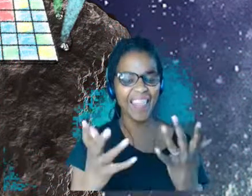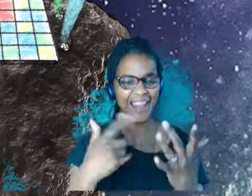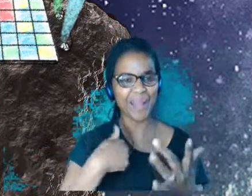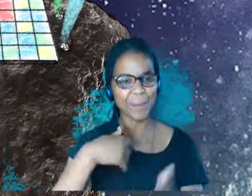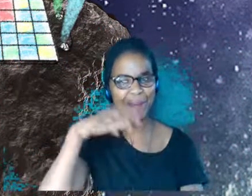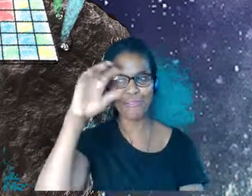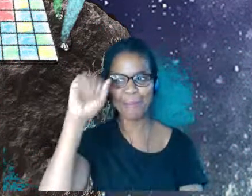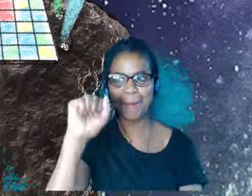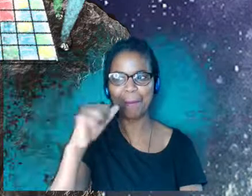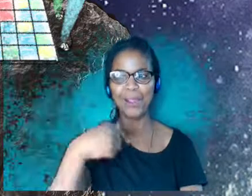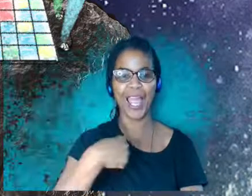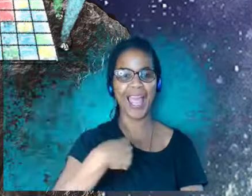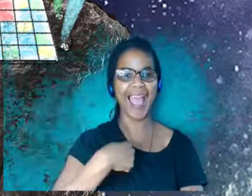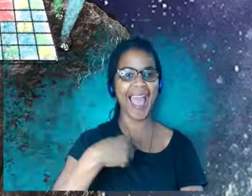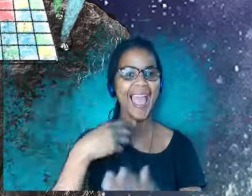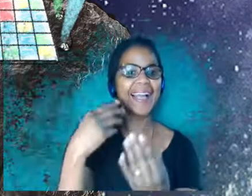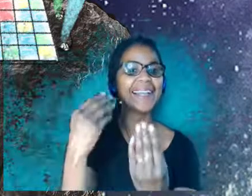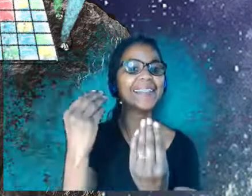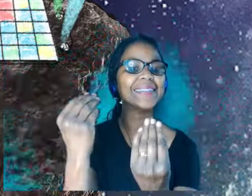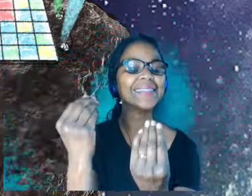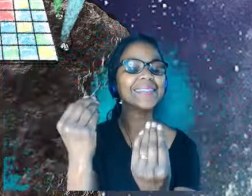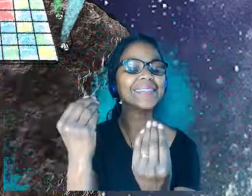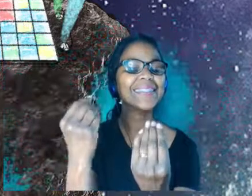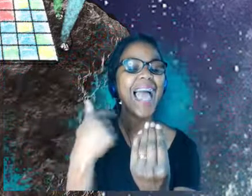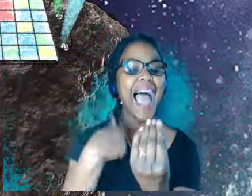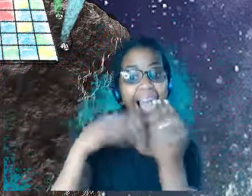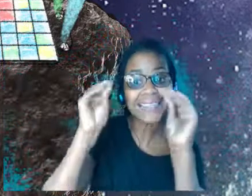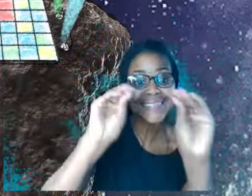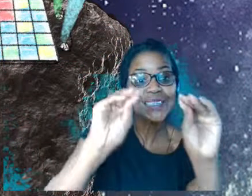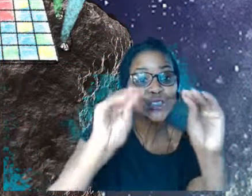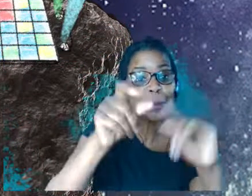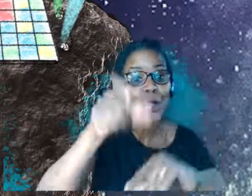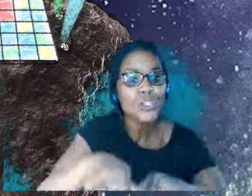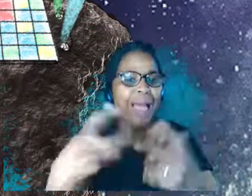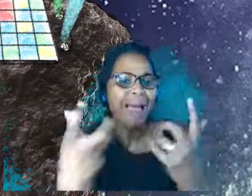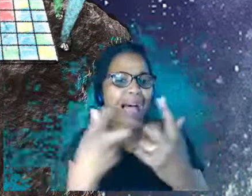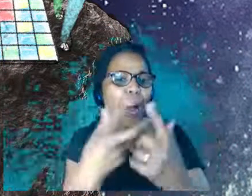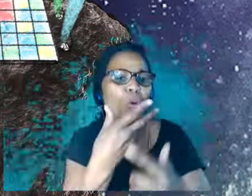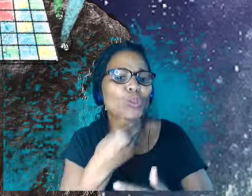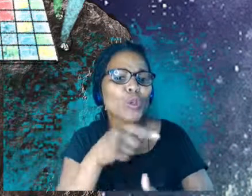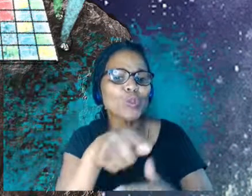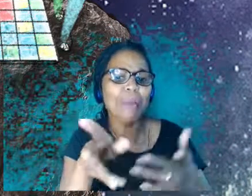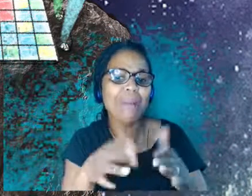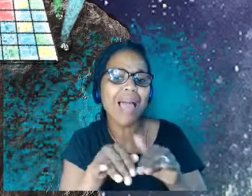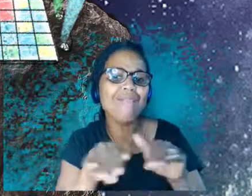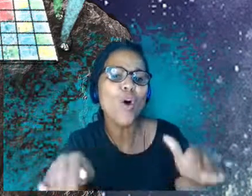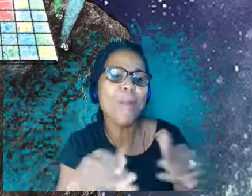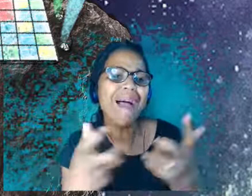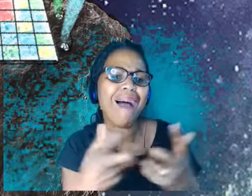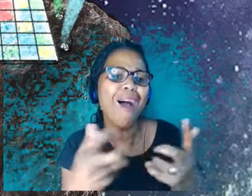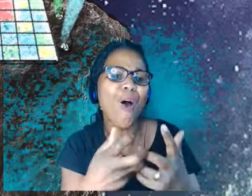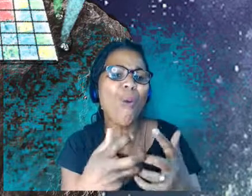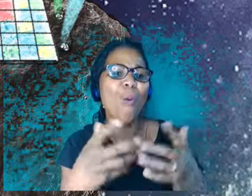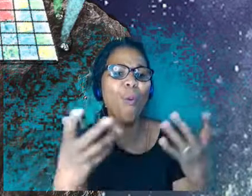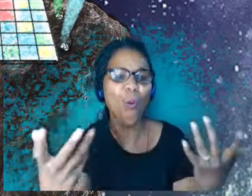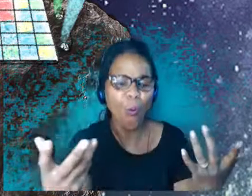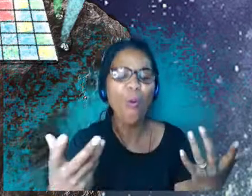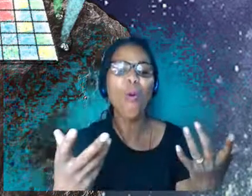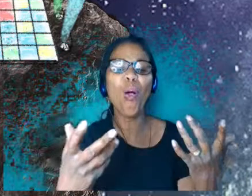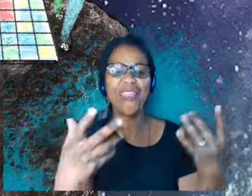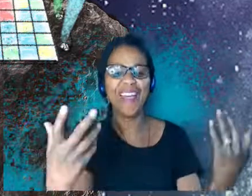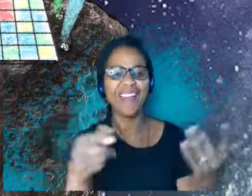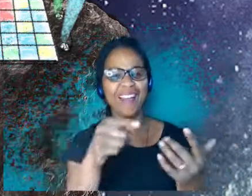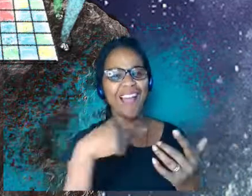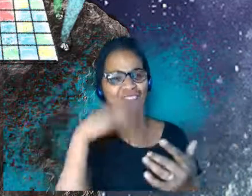how to use this platform. And I was like, oh, we should do, it was, it was the July 4th